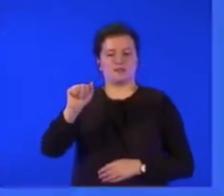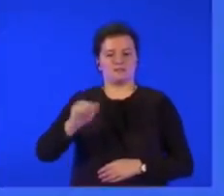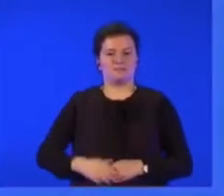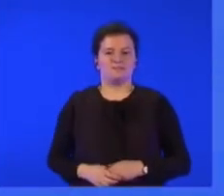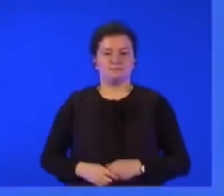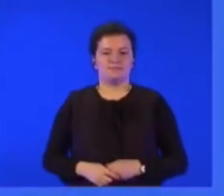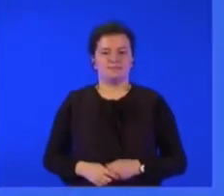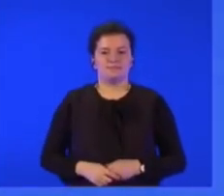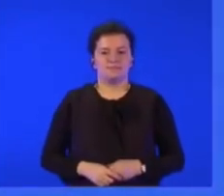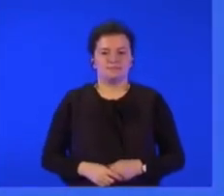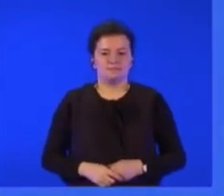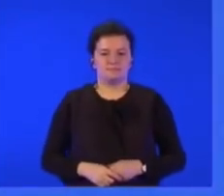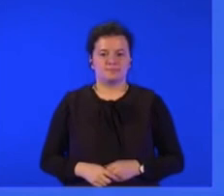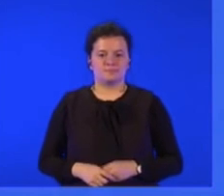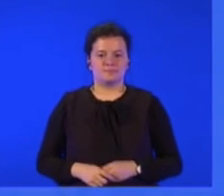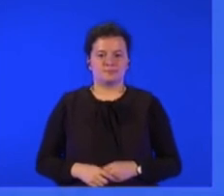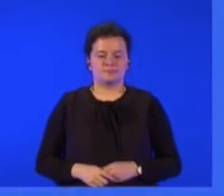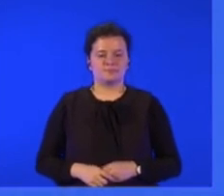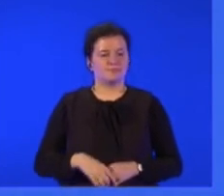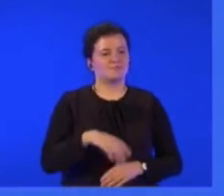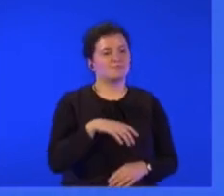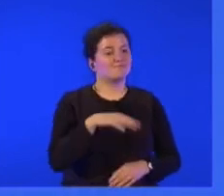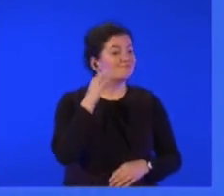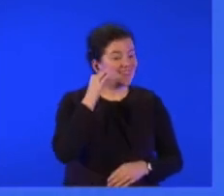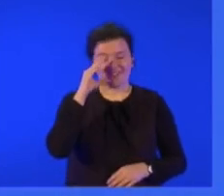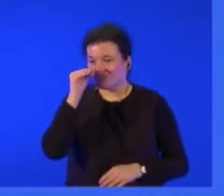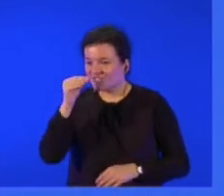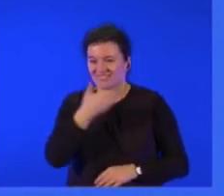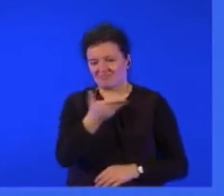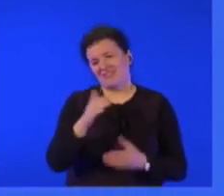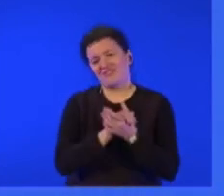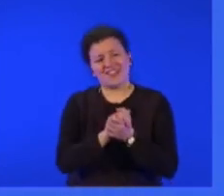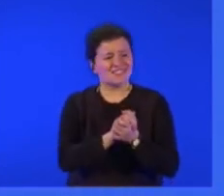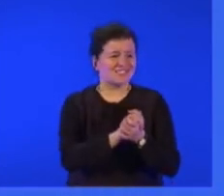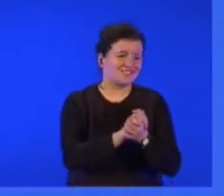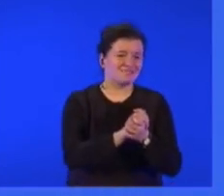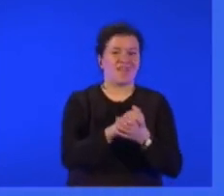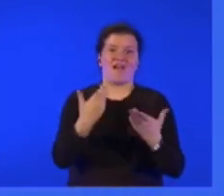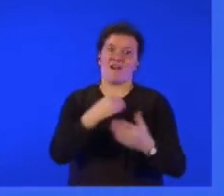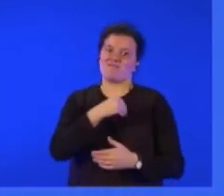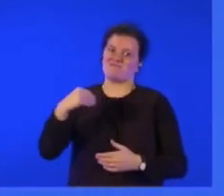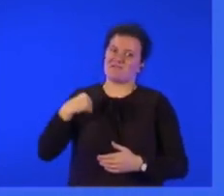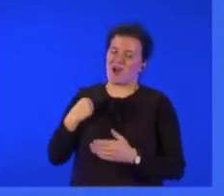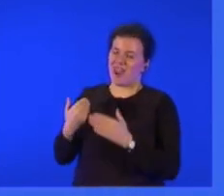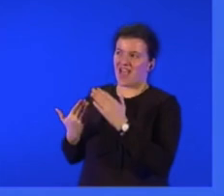Ladies and gentlemen, dear friends, I am bringing good news from Poland,